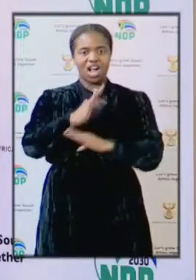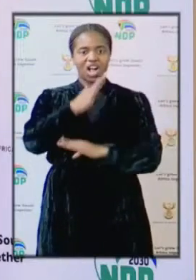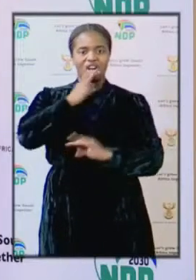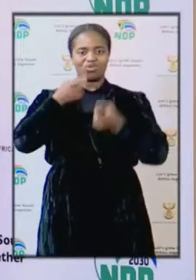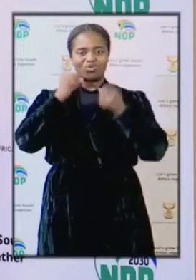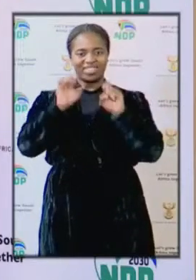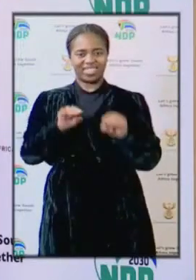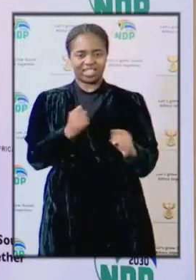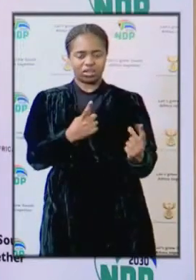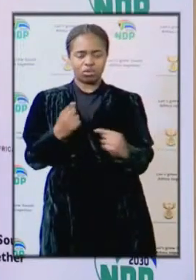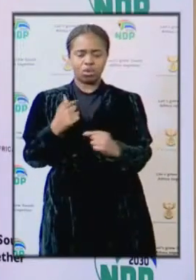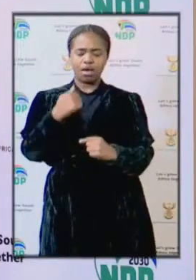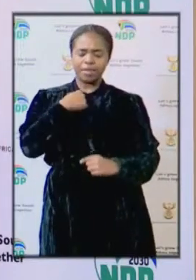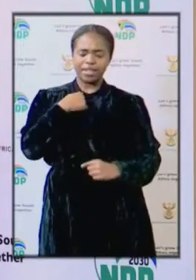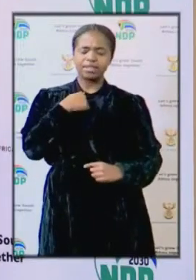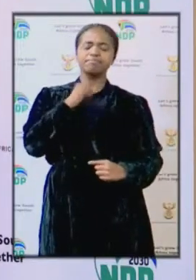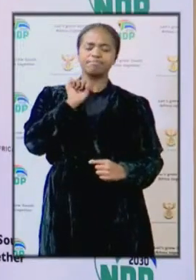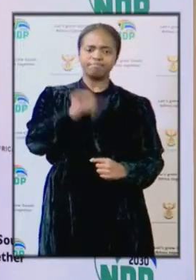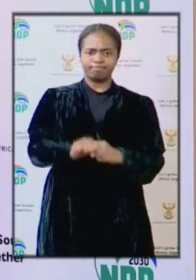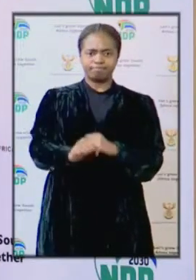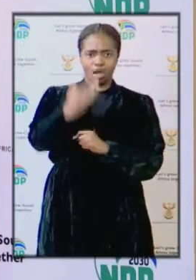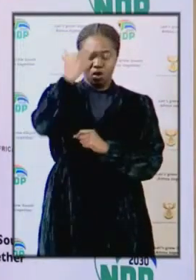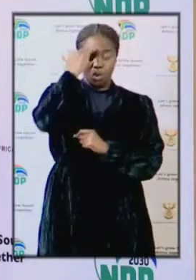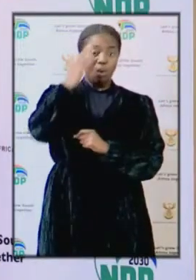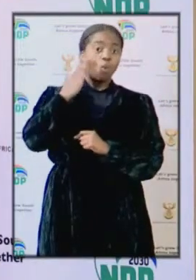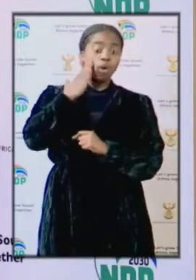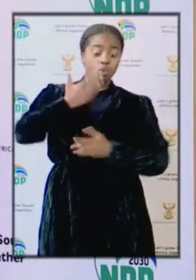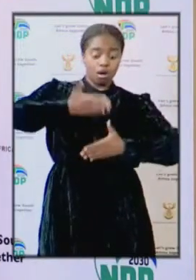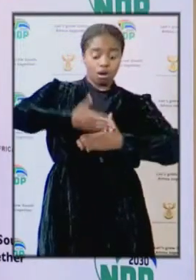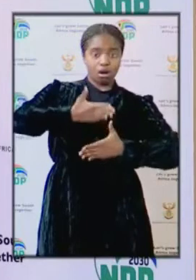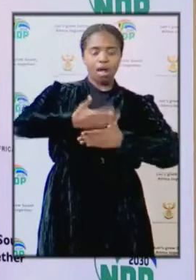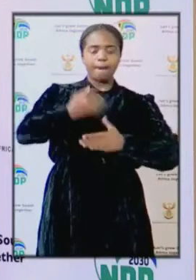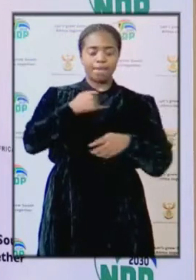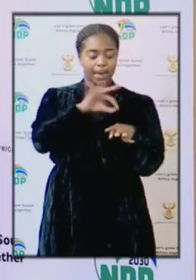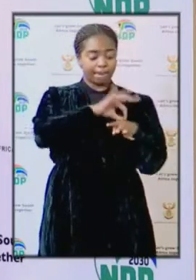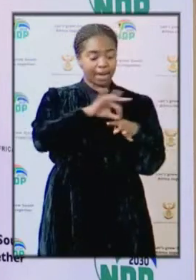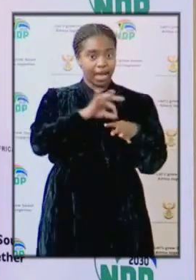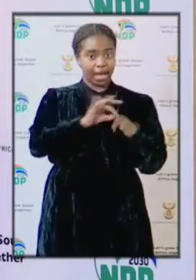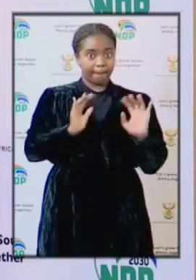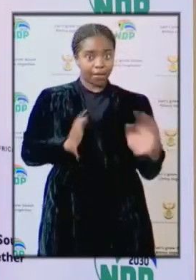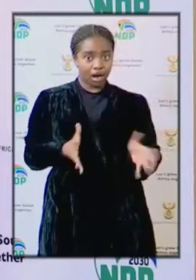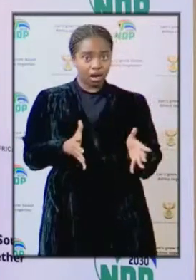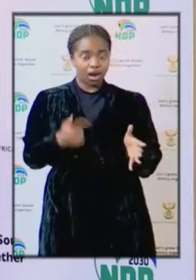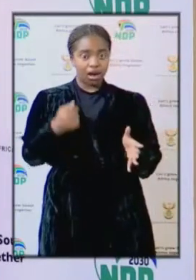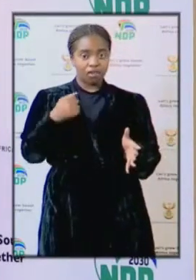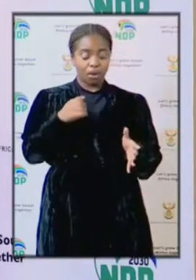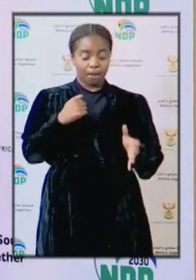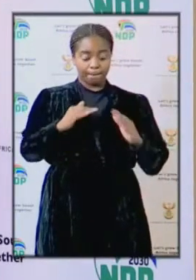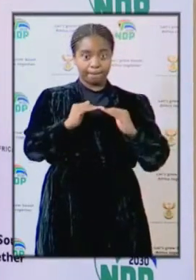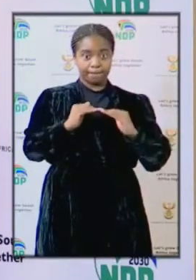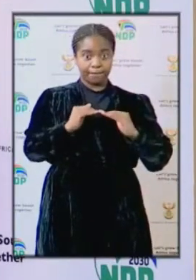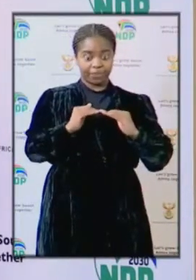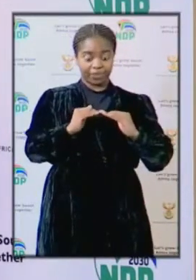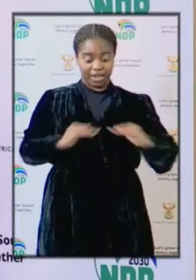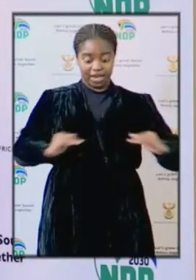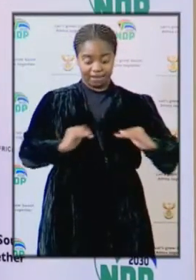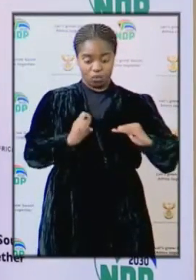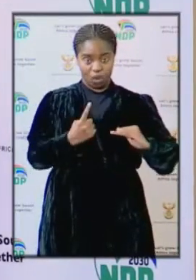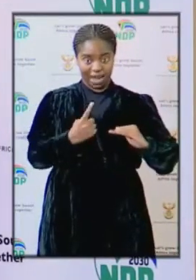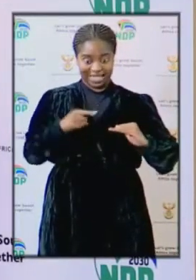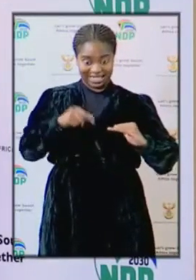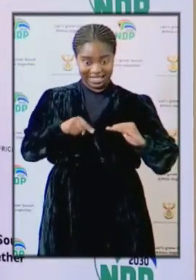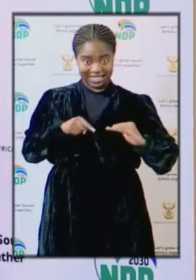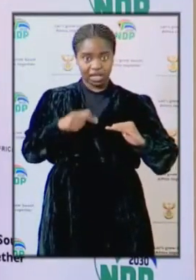approach, I am encouraged that our approach is not only just planning for moving from one level